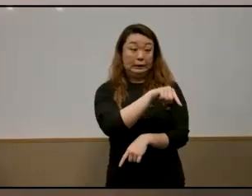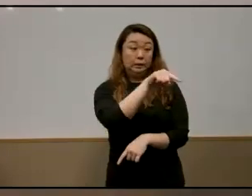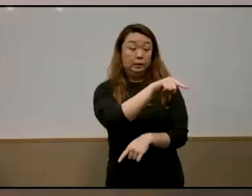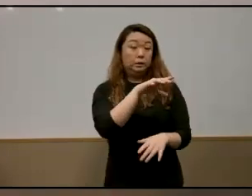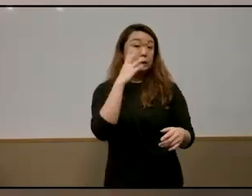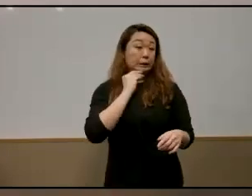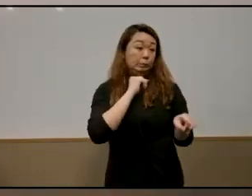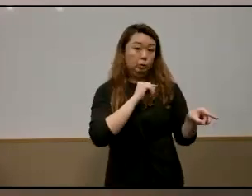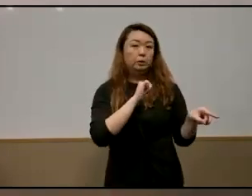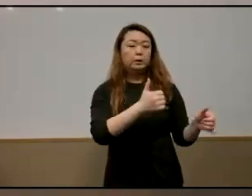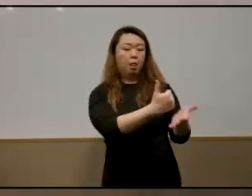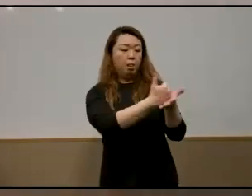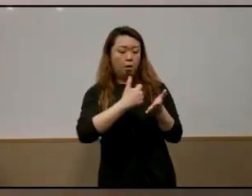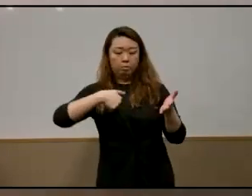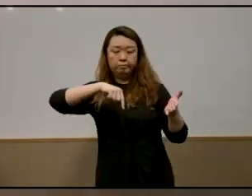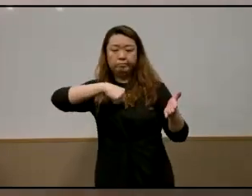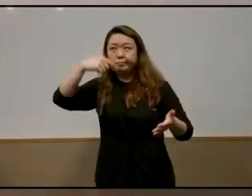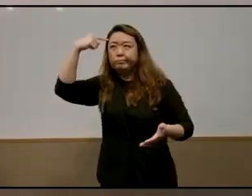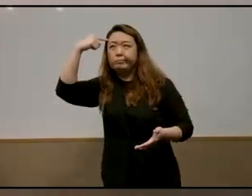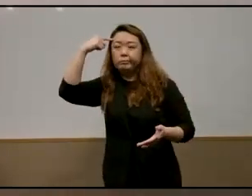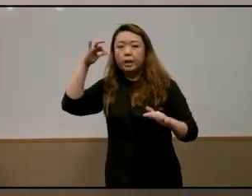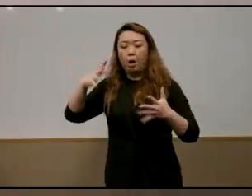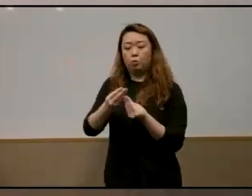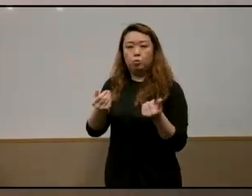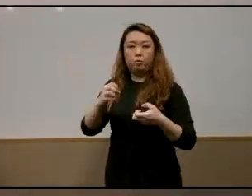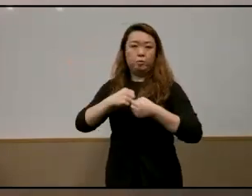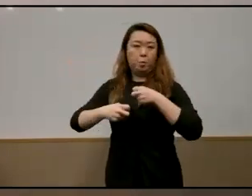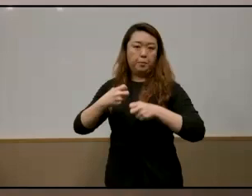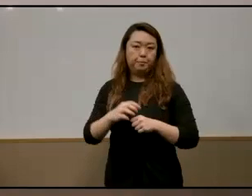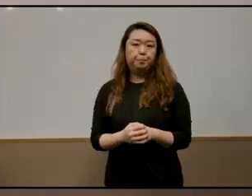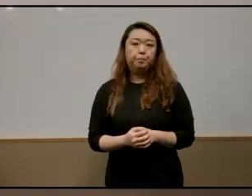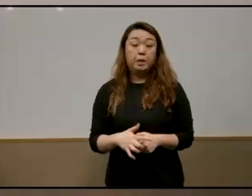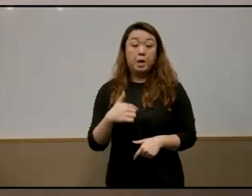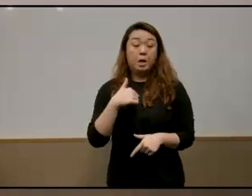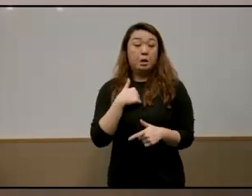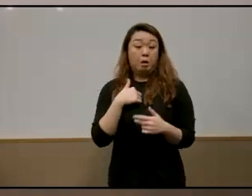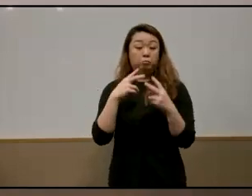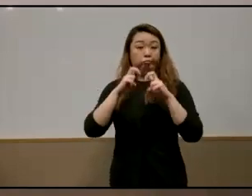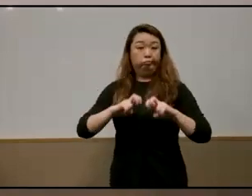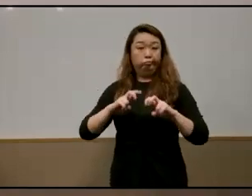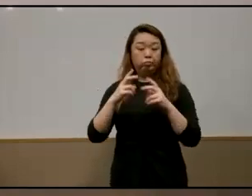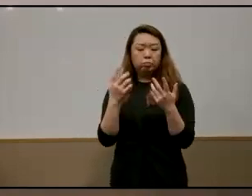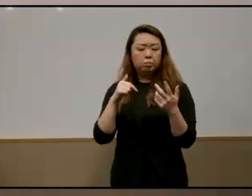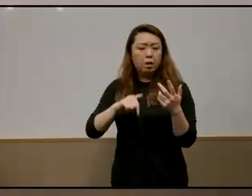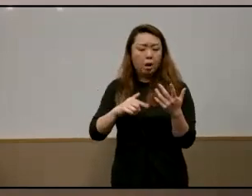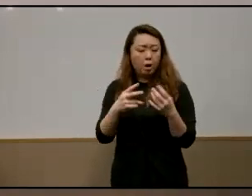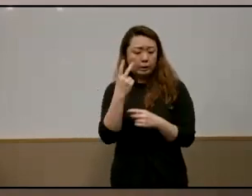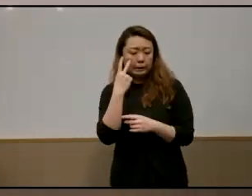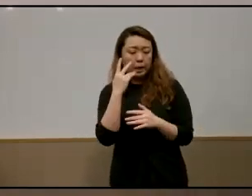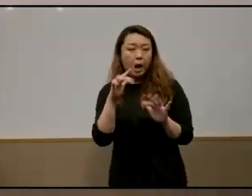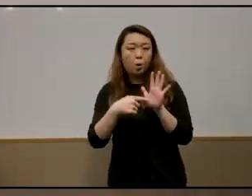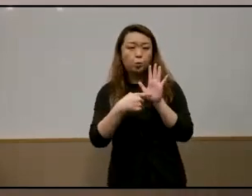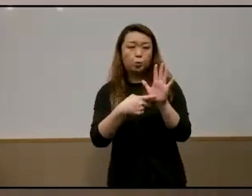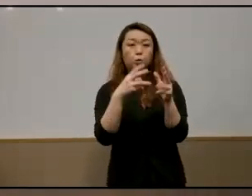about the problems we try to solve and as critical policy scholars suggest how we frame and represent problems is crucial because